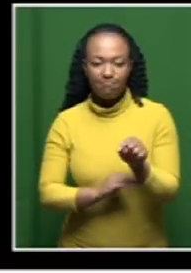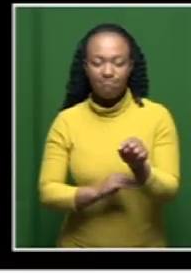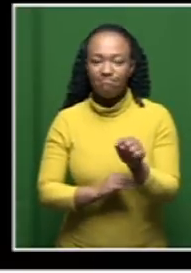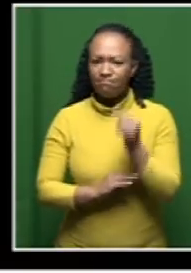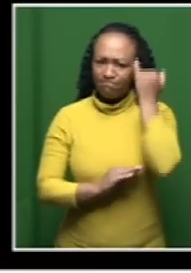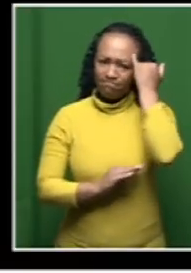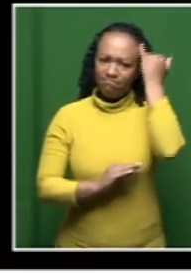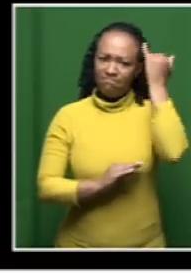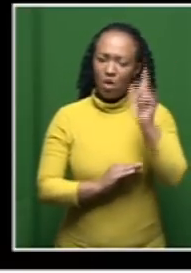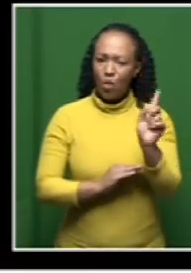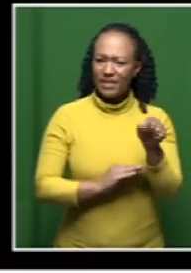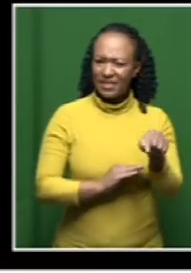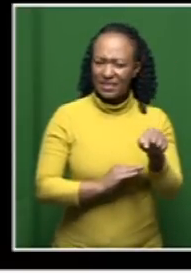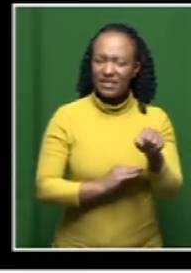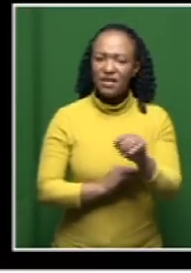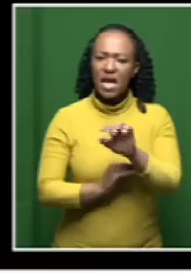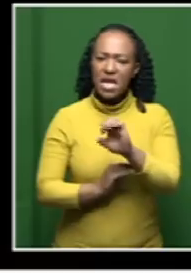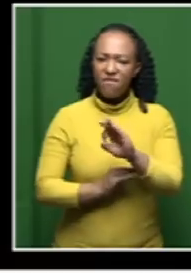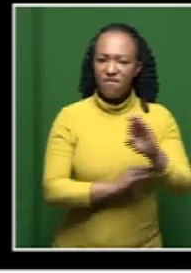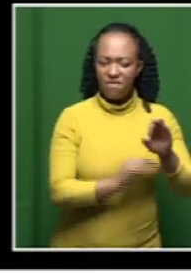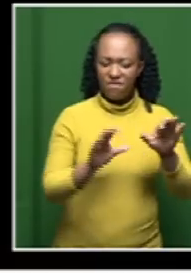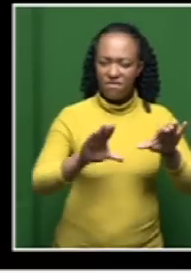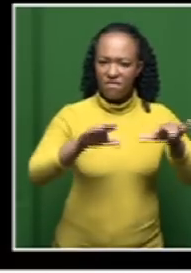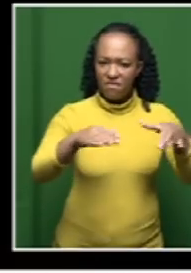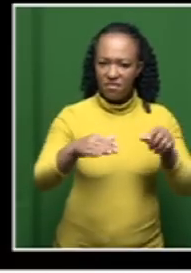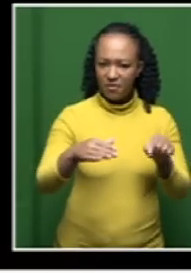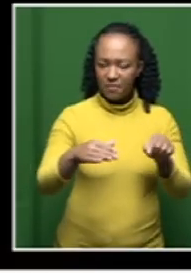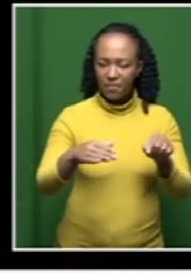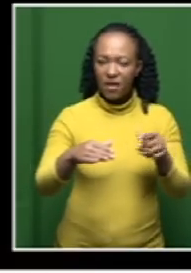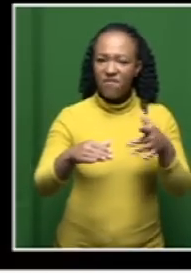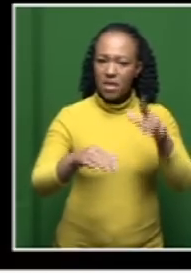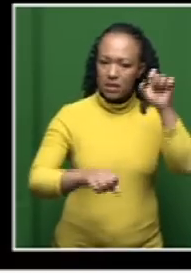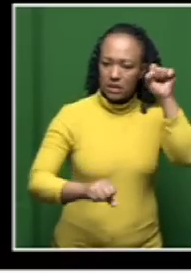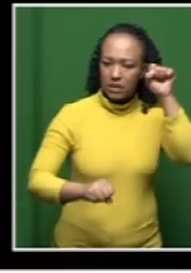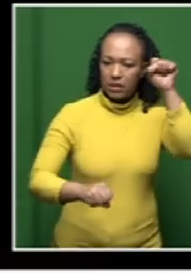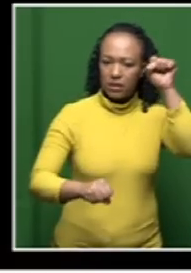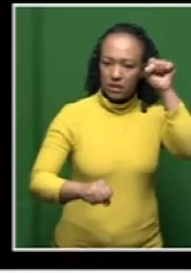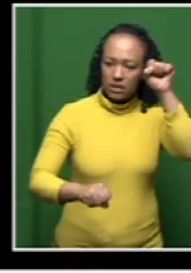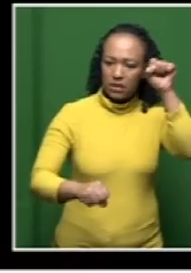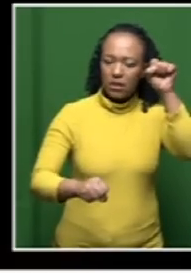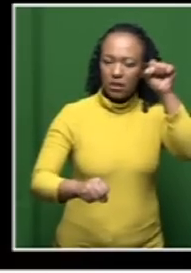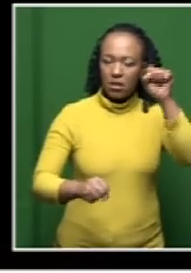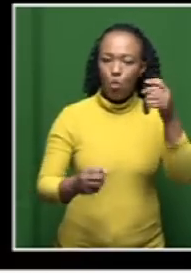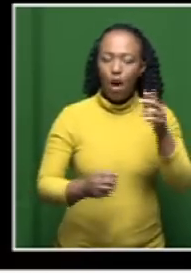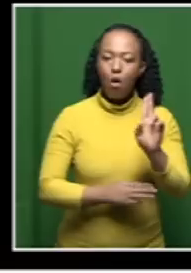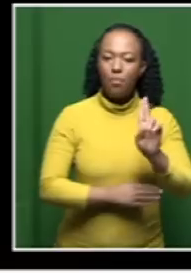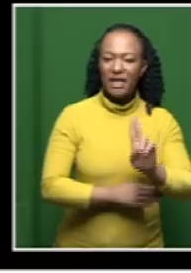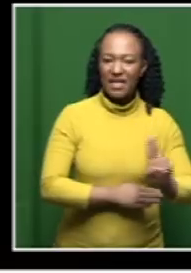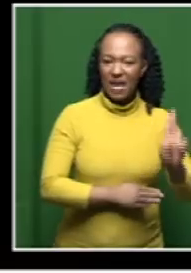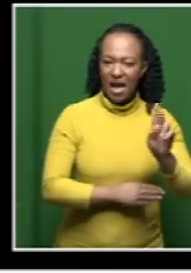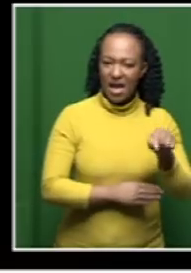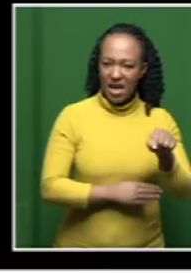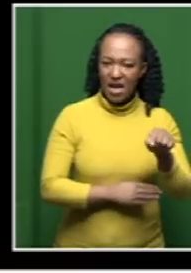idea was basically that the EFF went marching to Ntata and